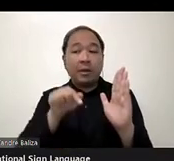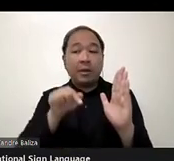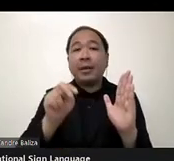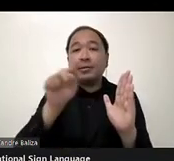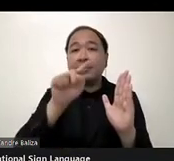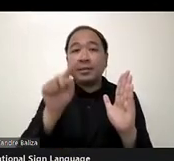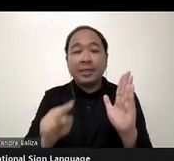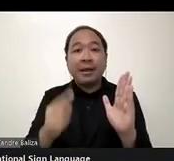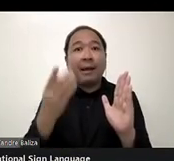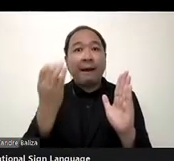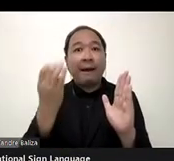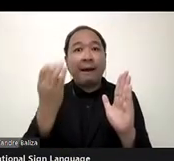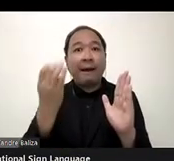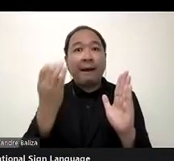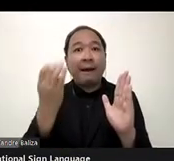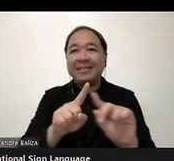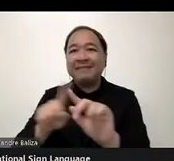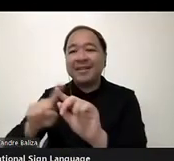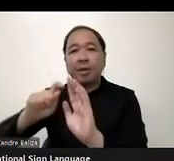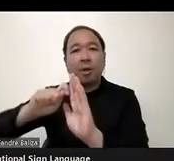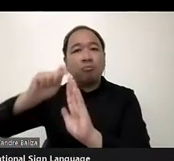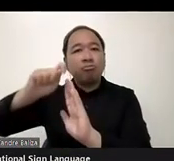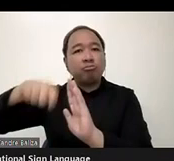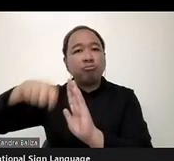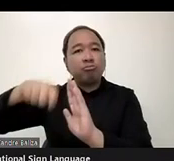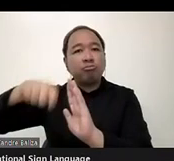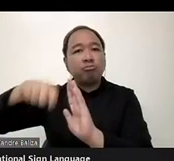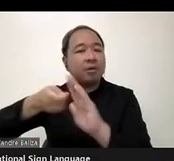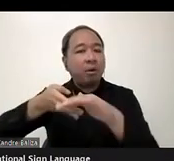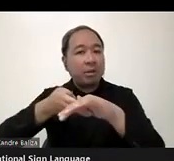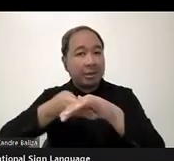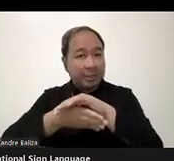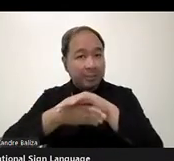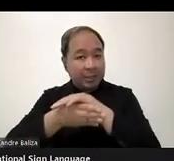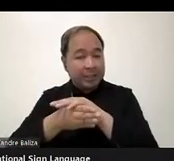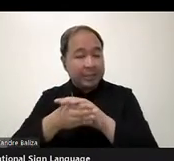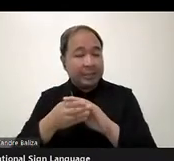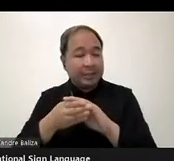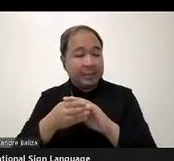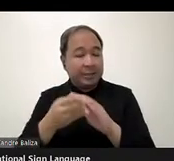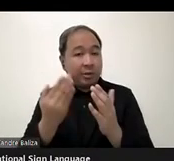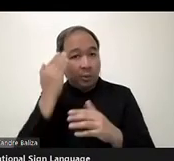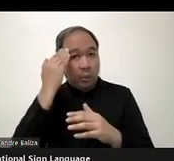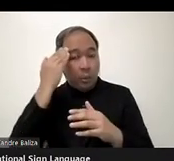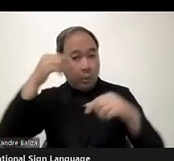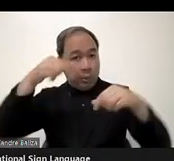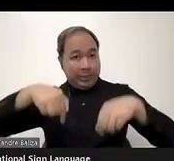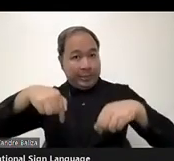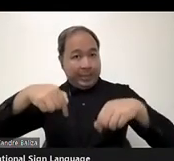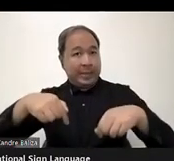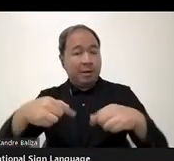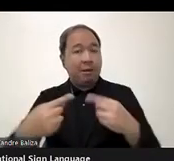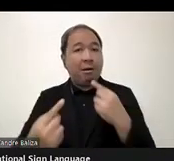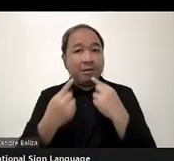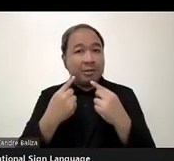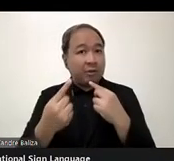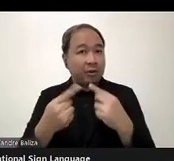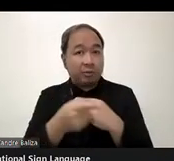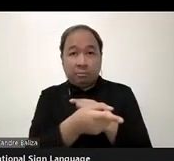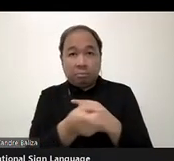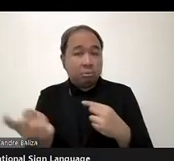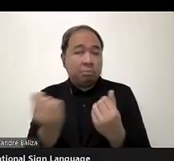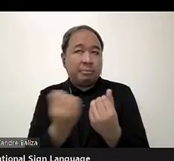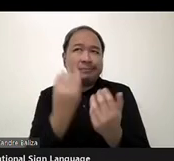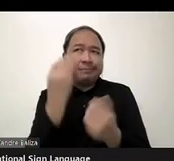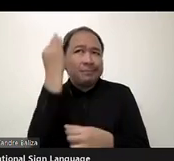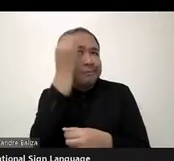projects, and I'm sure from today's discussion you would have a lot of food for thought when you go back